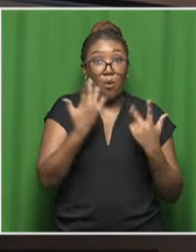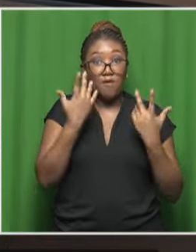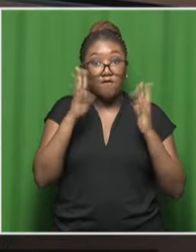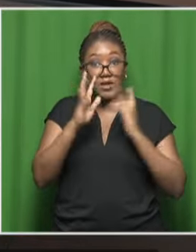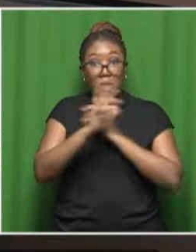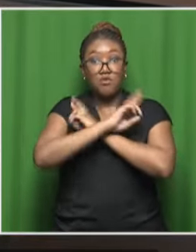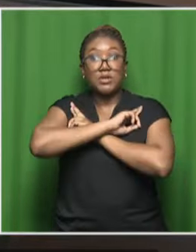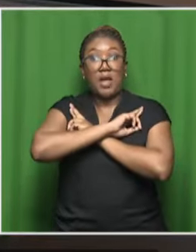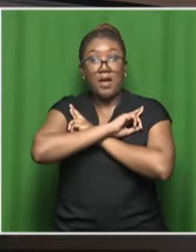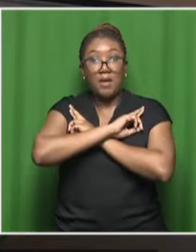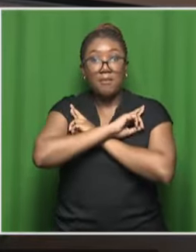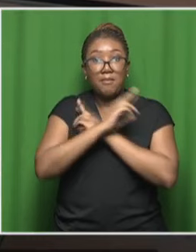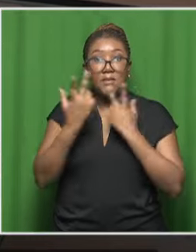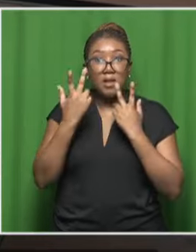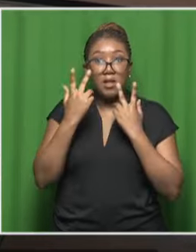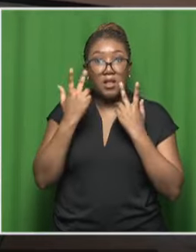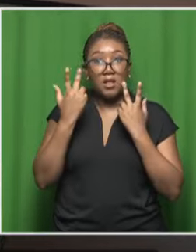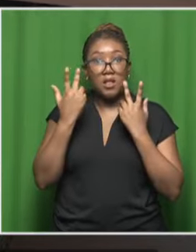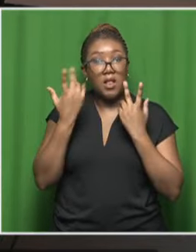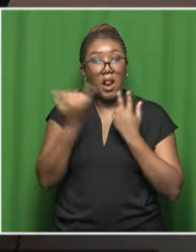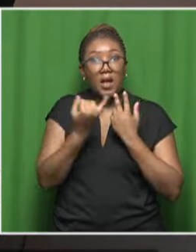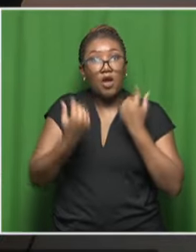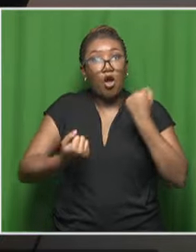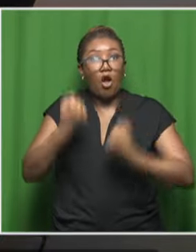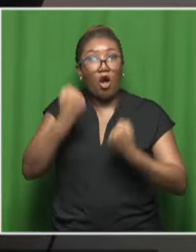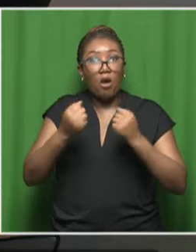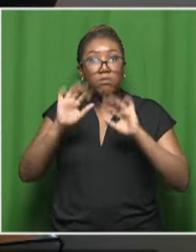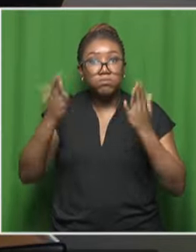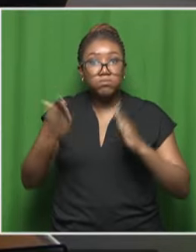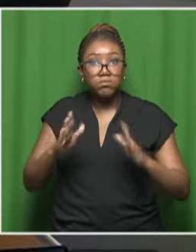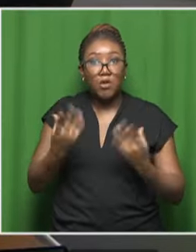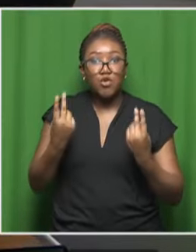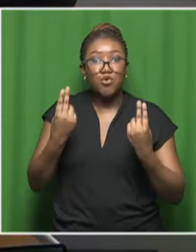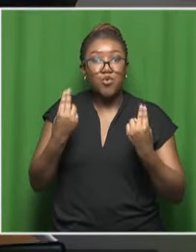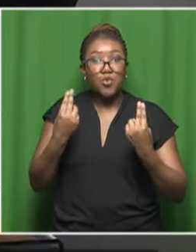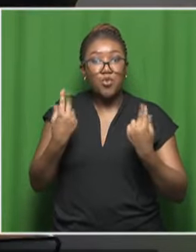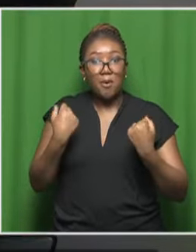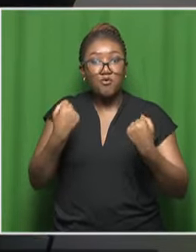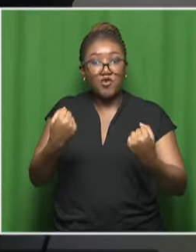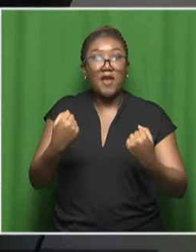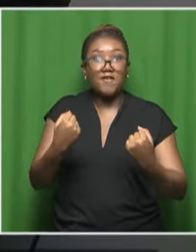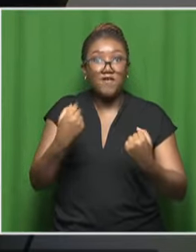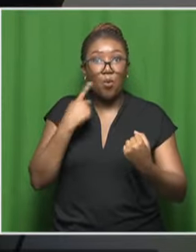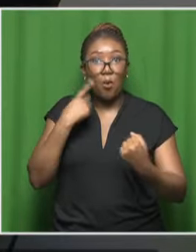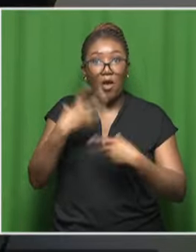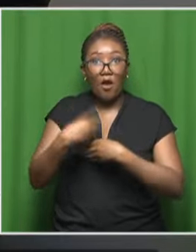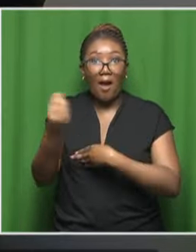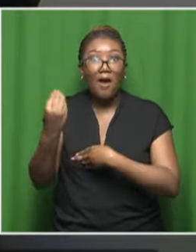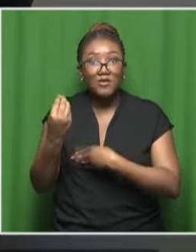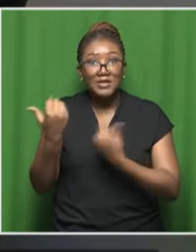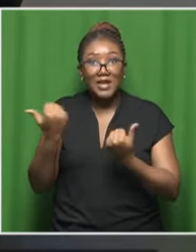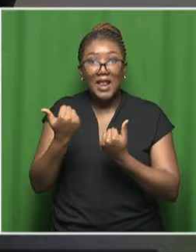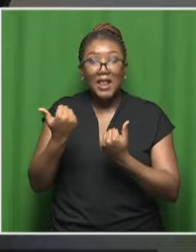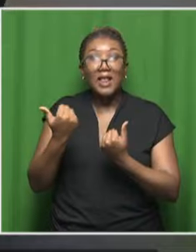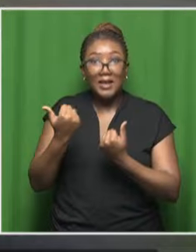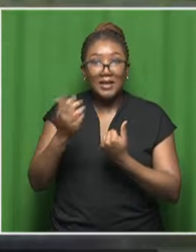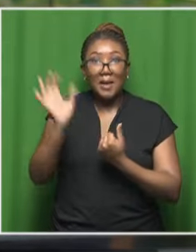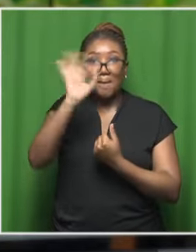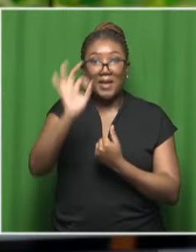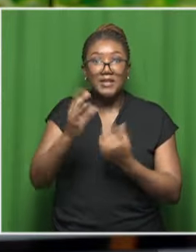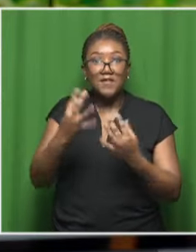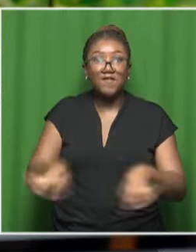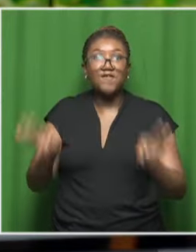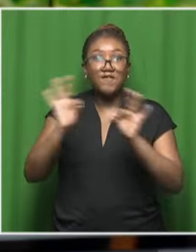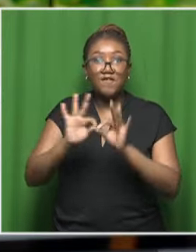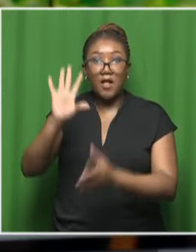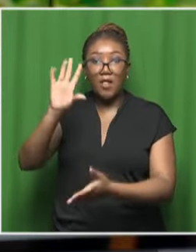you retire, that falls away. It's like driving a new car out of the dealership, you know. You lose that value immediately. So, players,